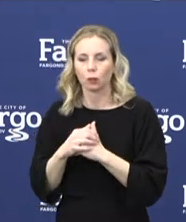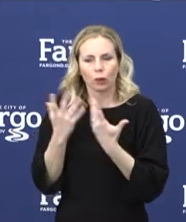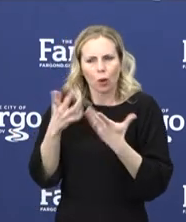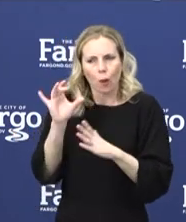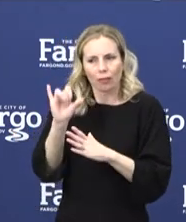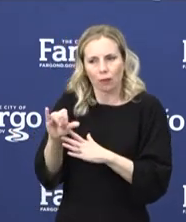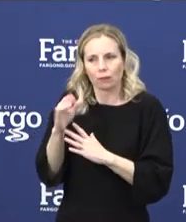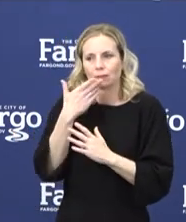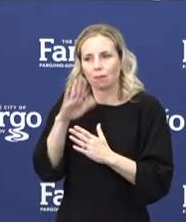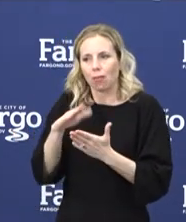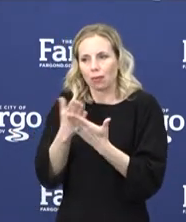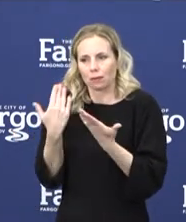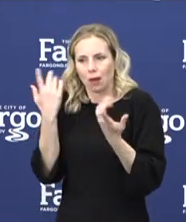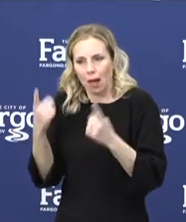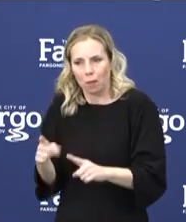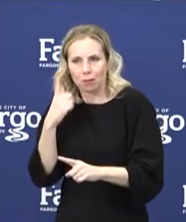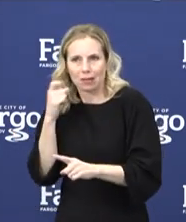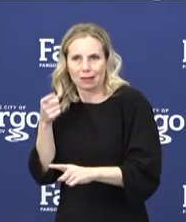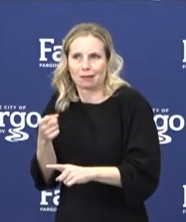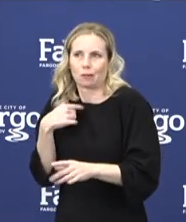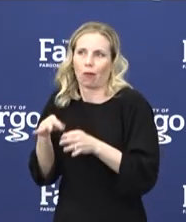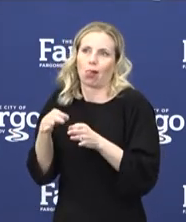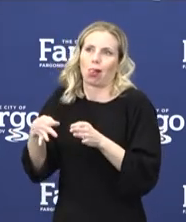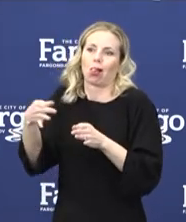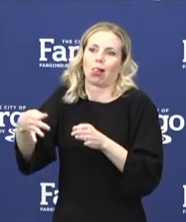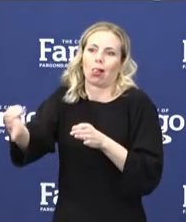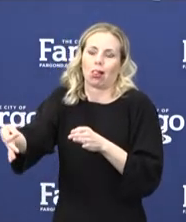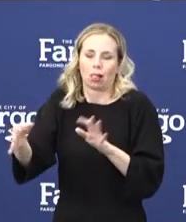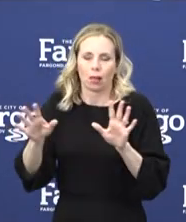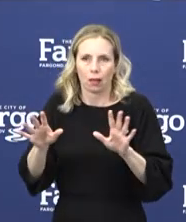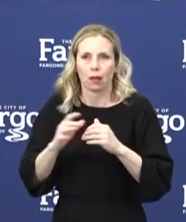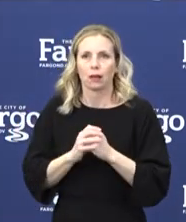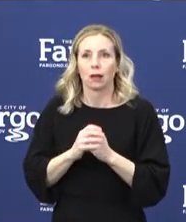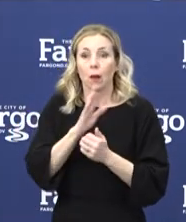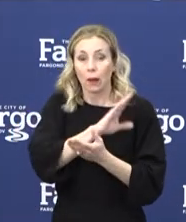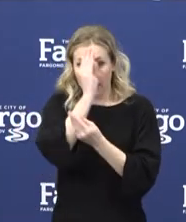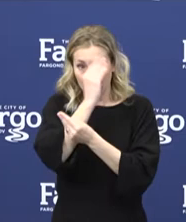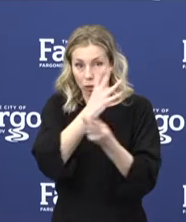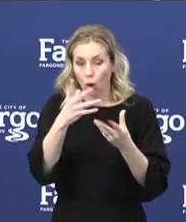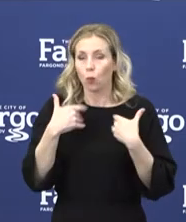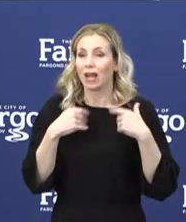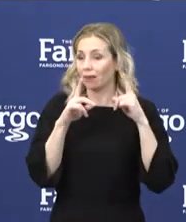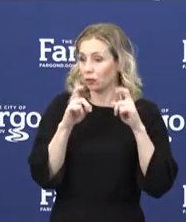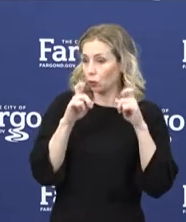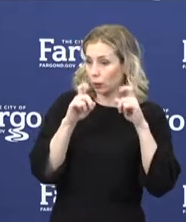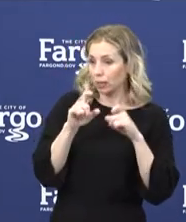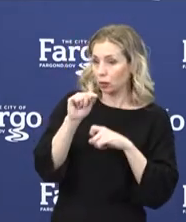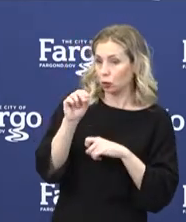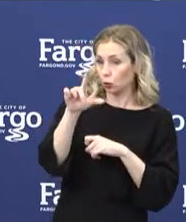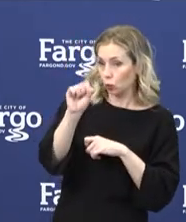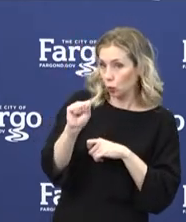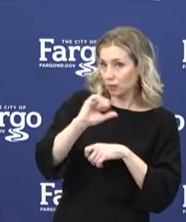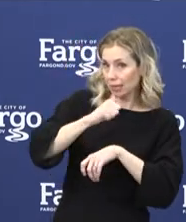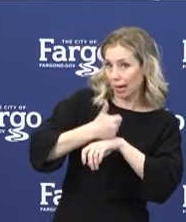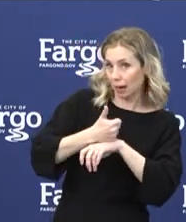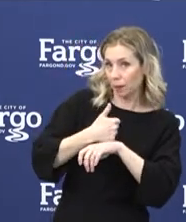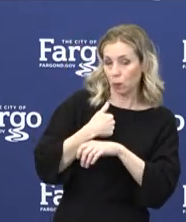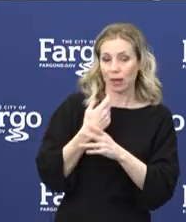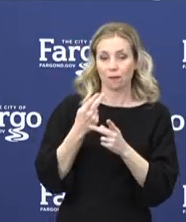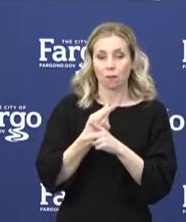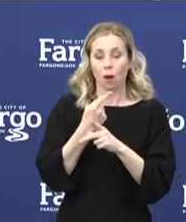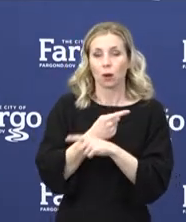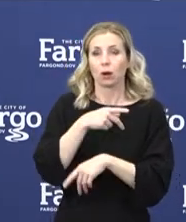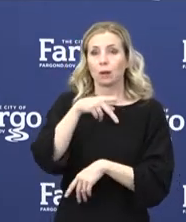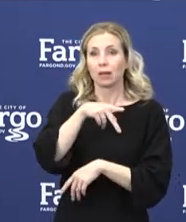consequences. I want to reassure people that we have screening tools in place. We have the proper PPE. We have the proper